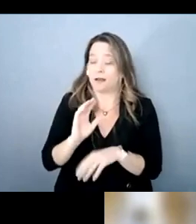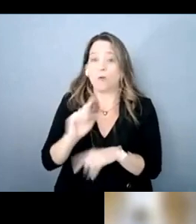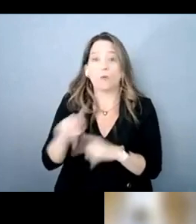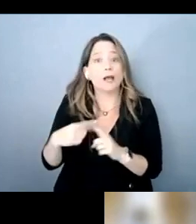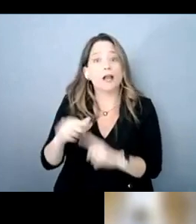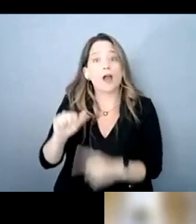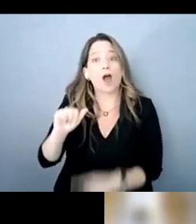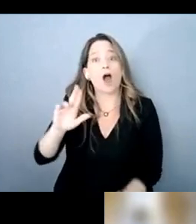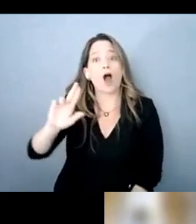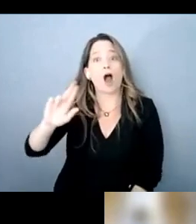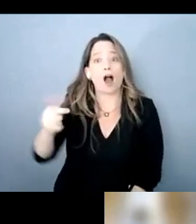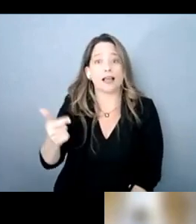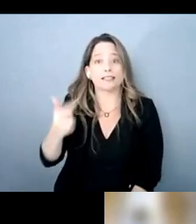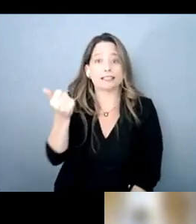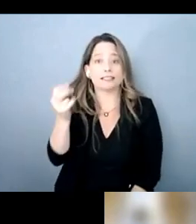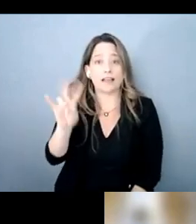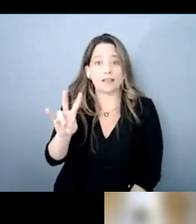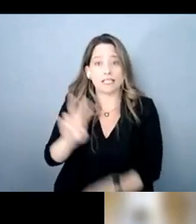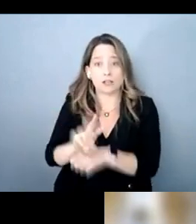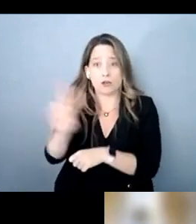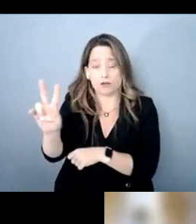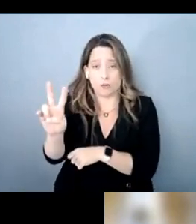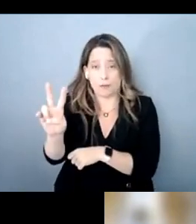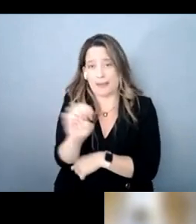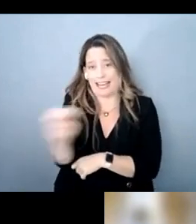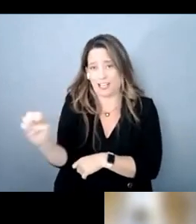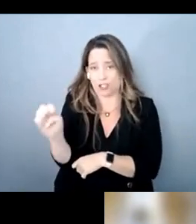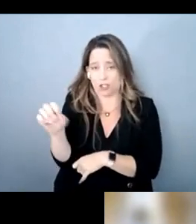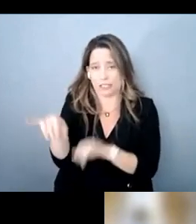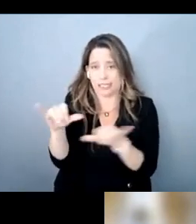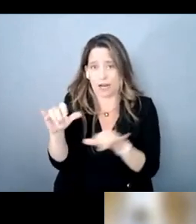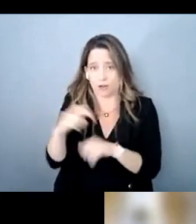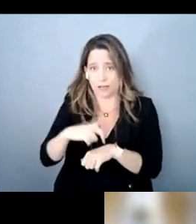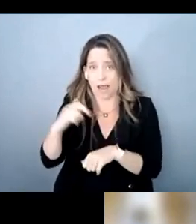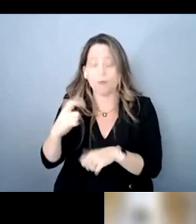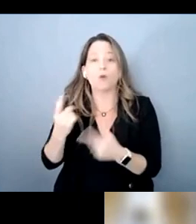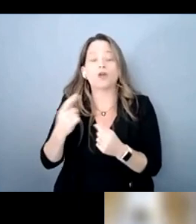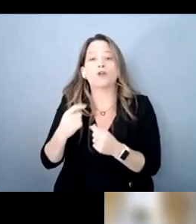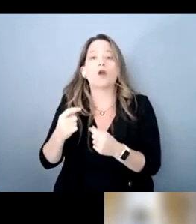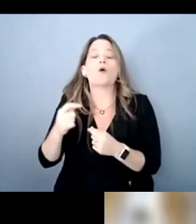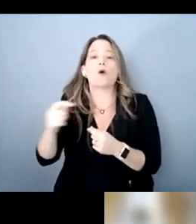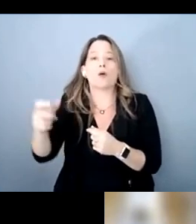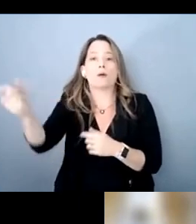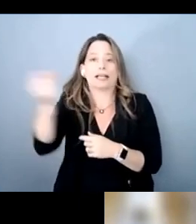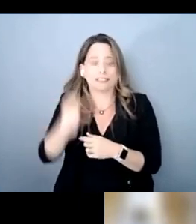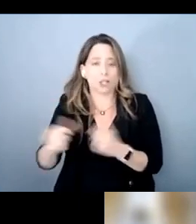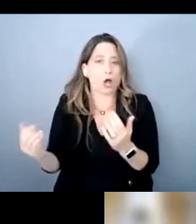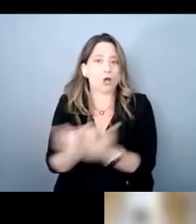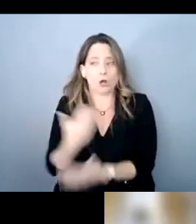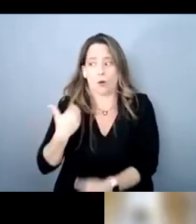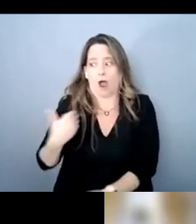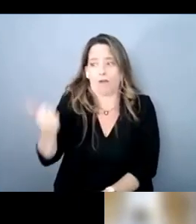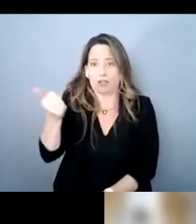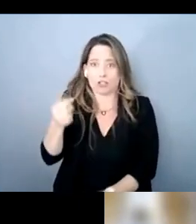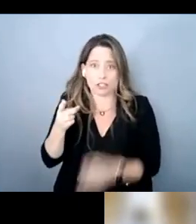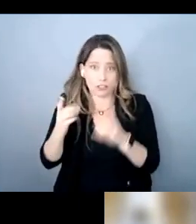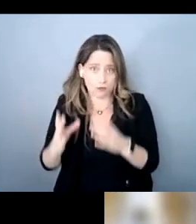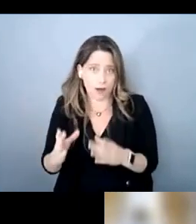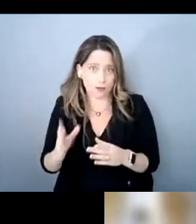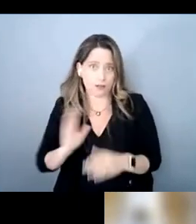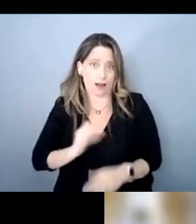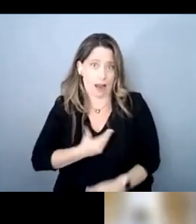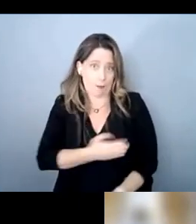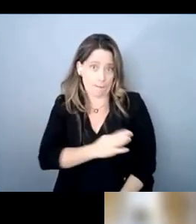at 2 pm eastern at that time we will install new officers and directors to our board we